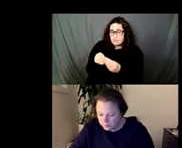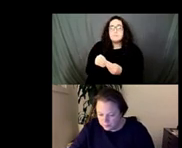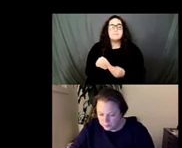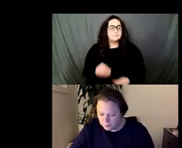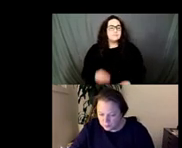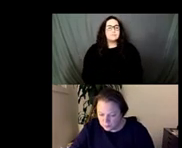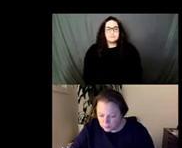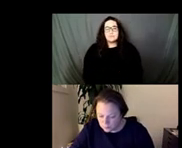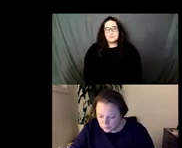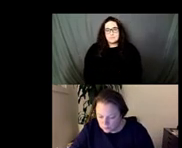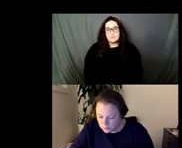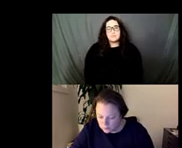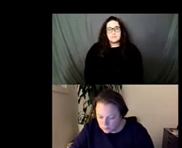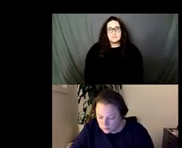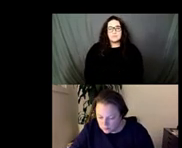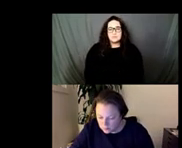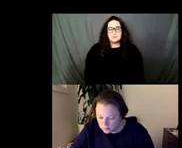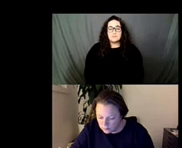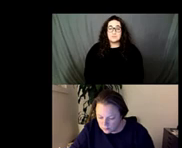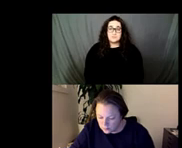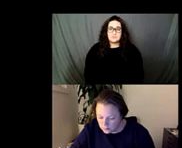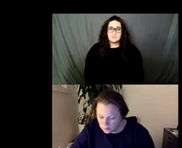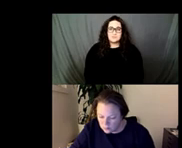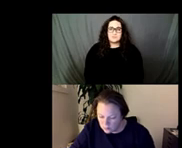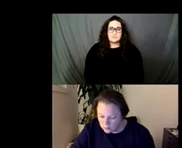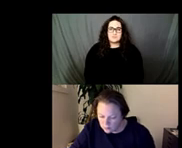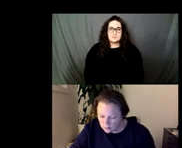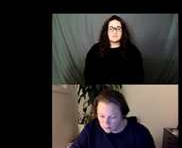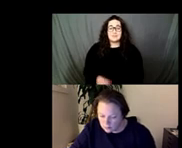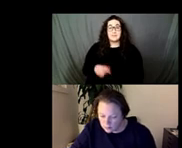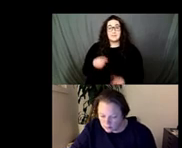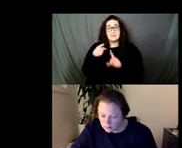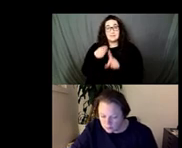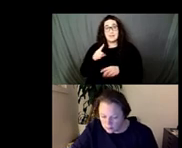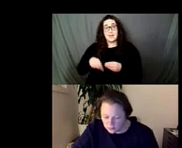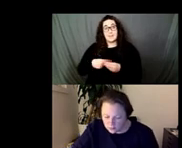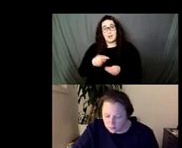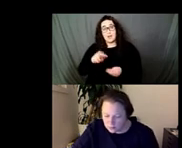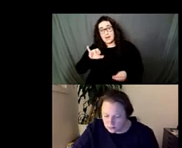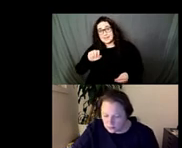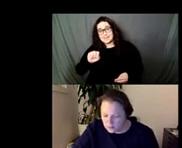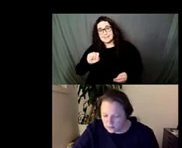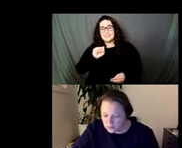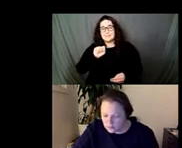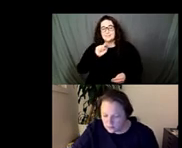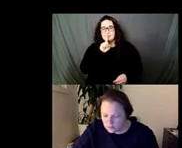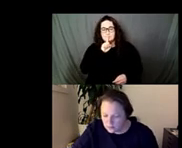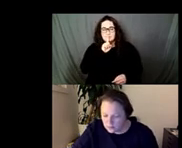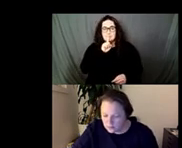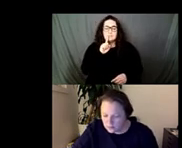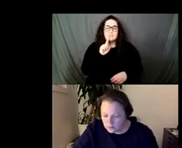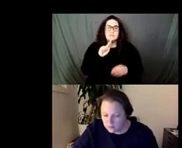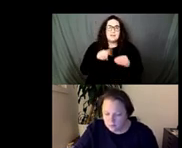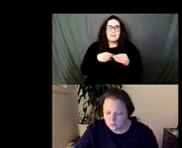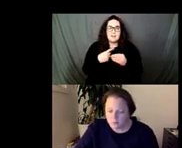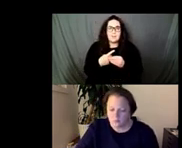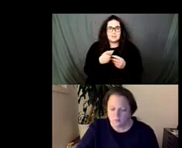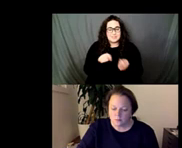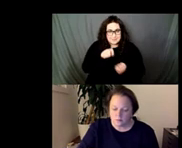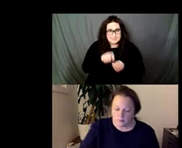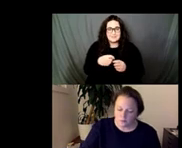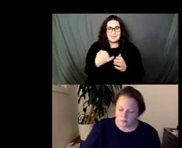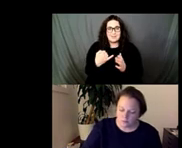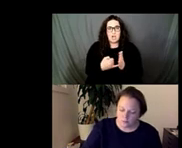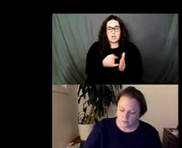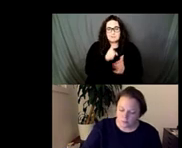in some ways i can speak almost more to the question abstractly than to the specific piece right like um um one of the things i love